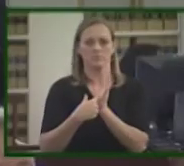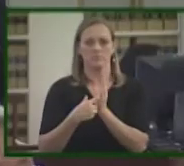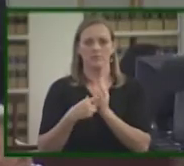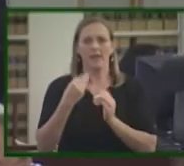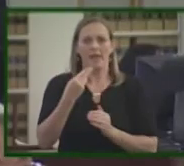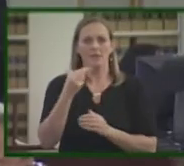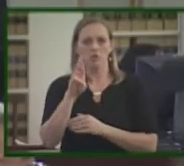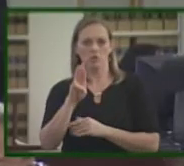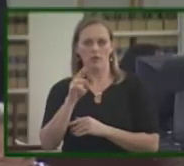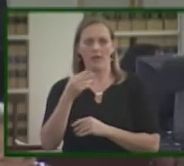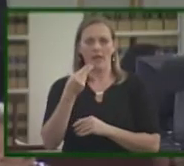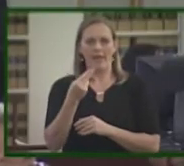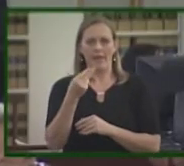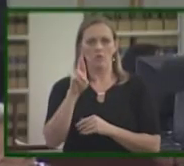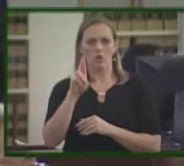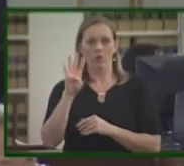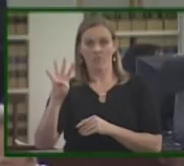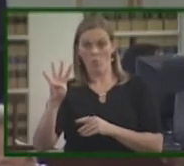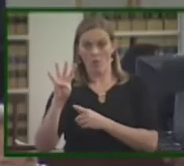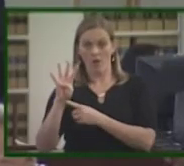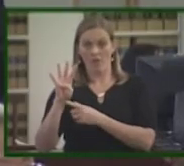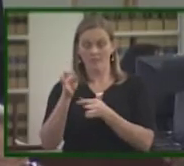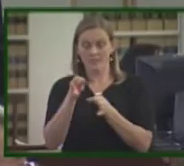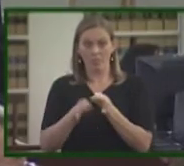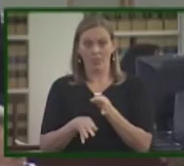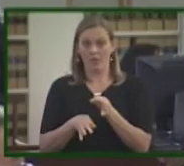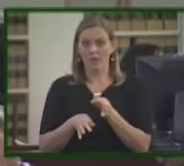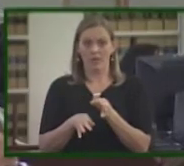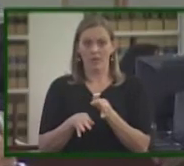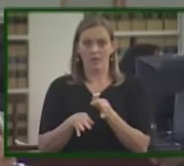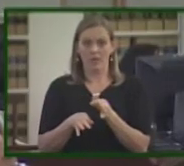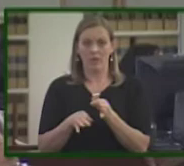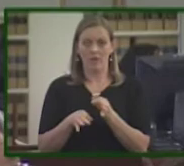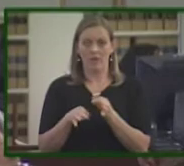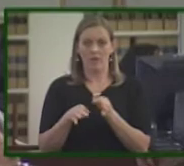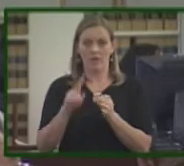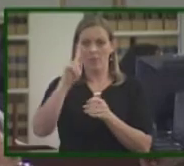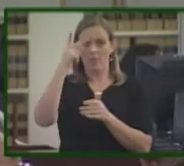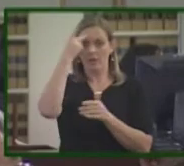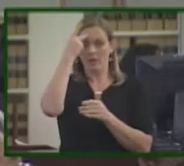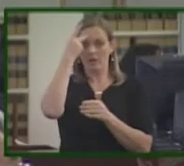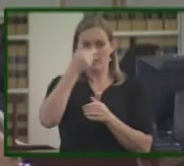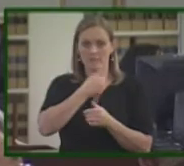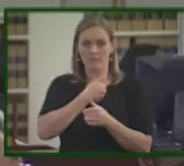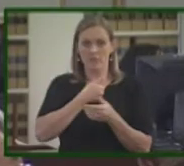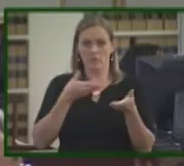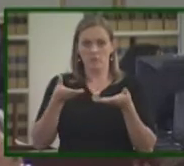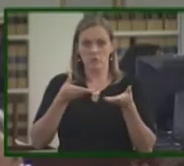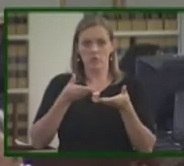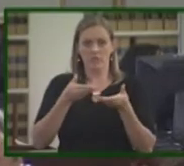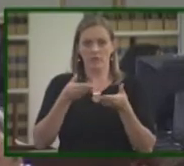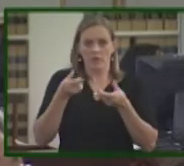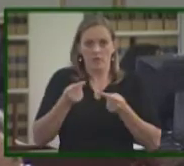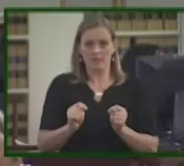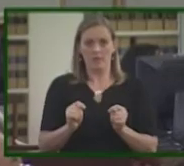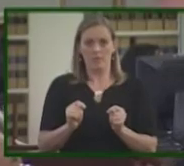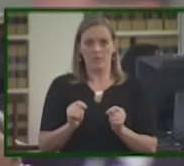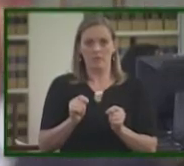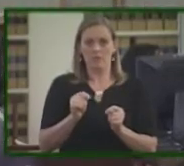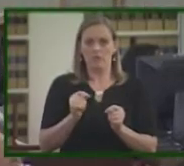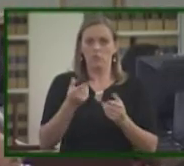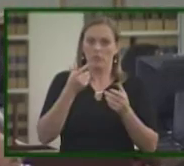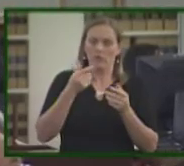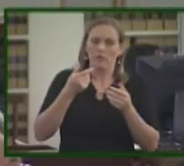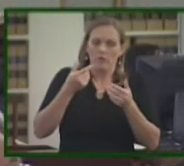H.R. 4, very simply, is a politically self-serving attempt to cynically stoke